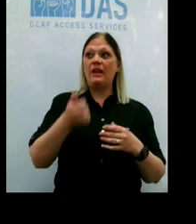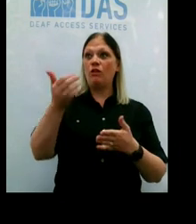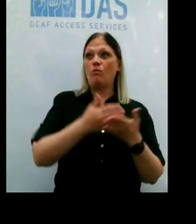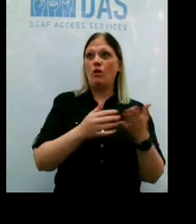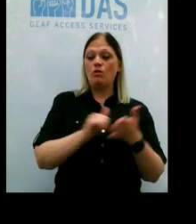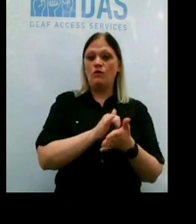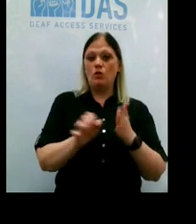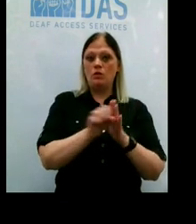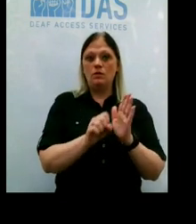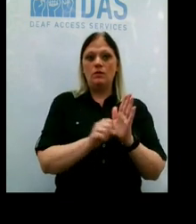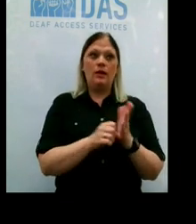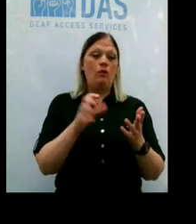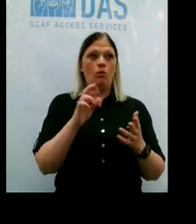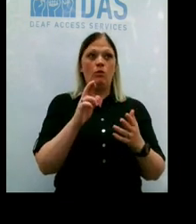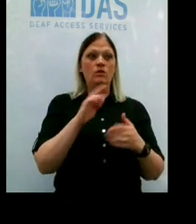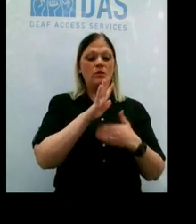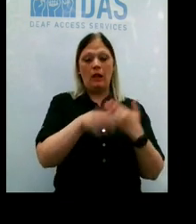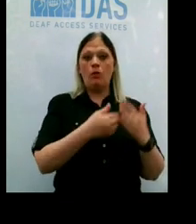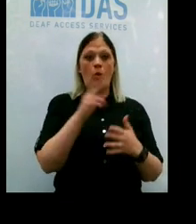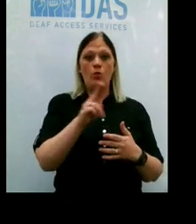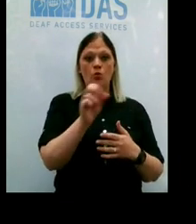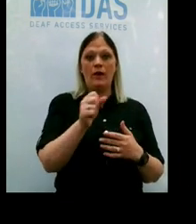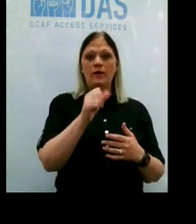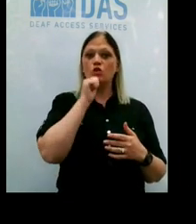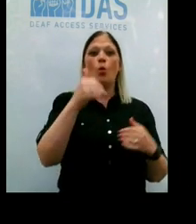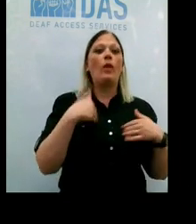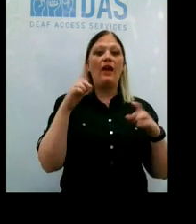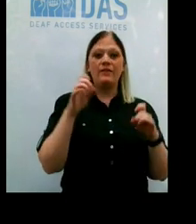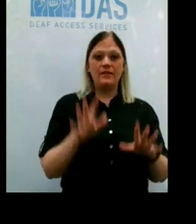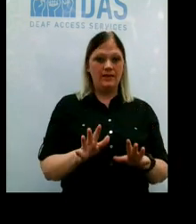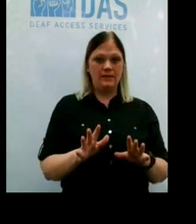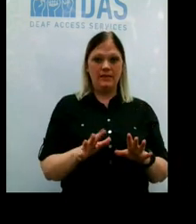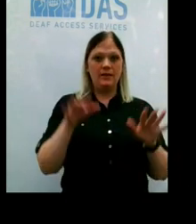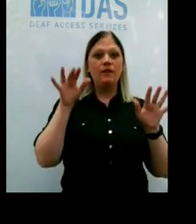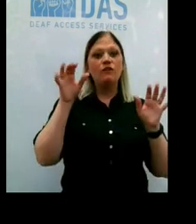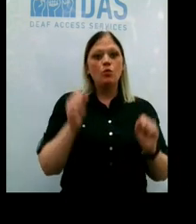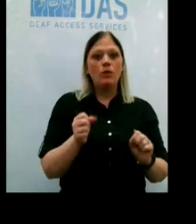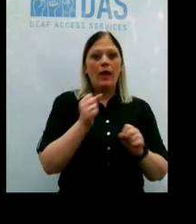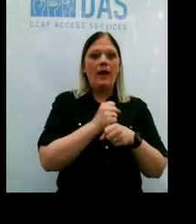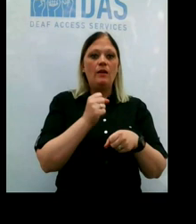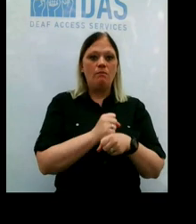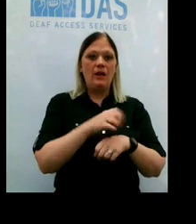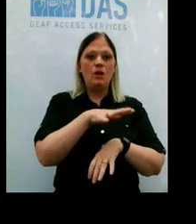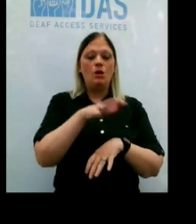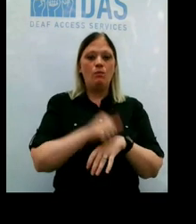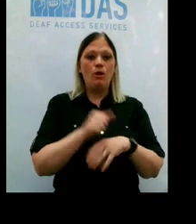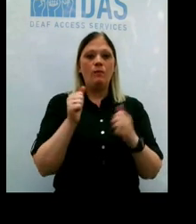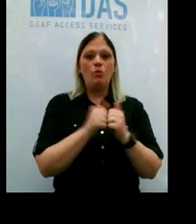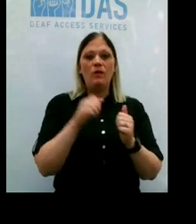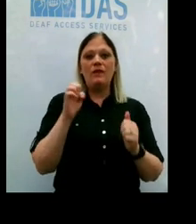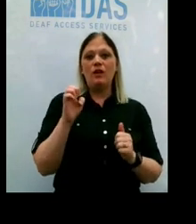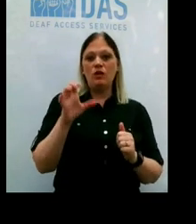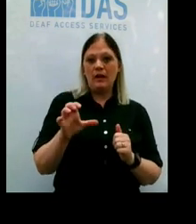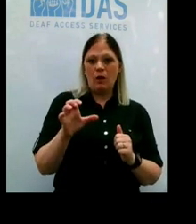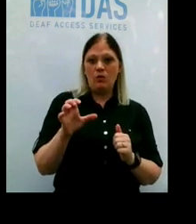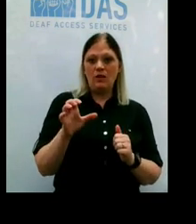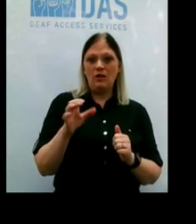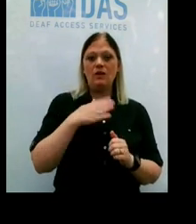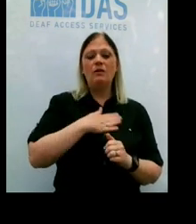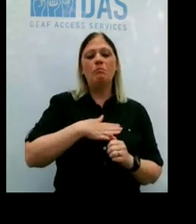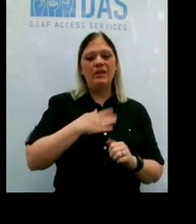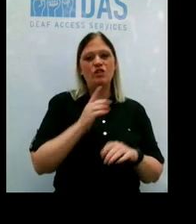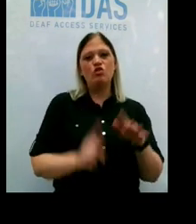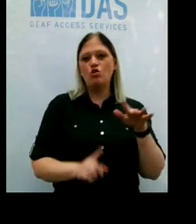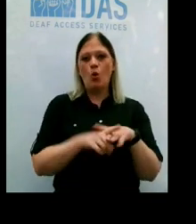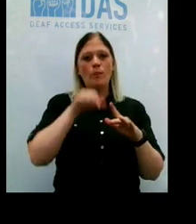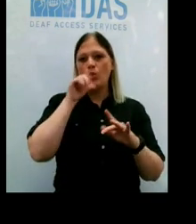State and also the United States don't have testing. So if you're able to make an appointment with Erie County or wherever to get a test, please show up.